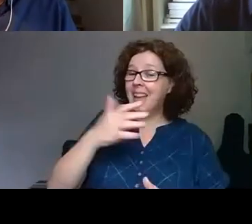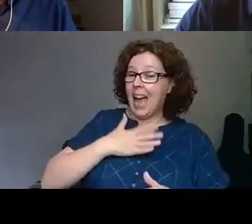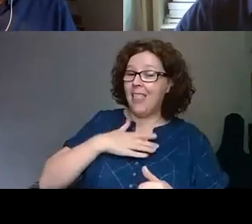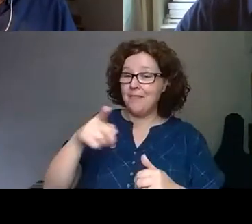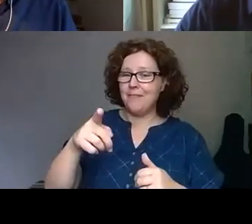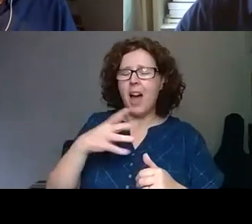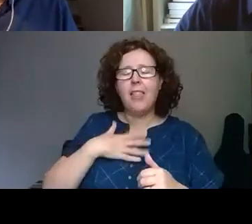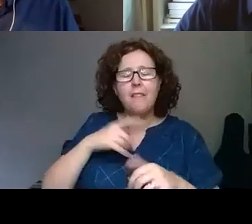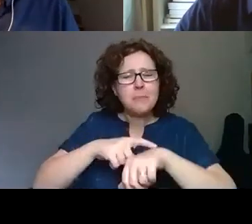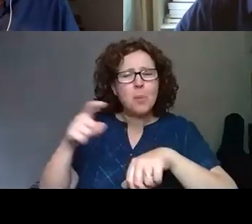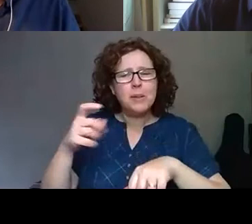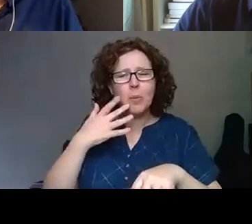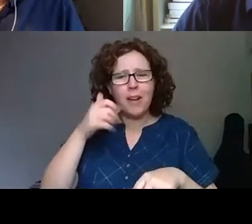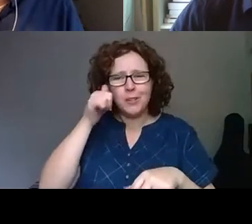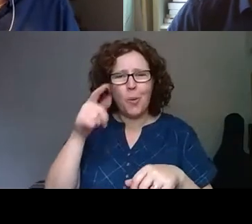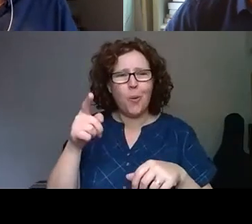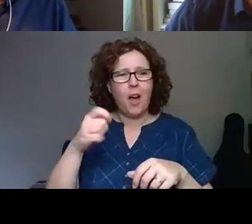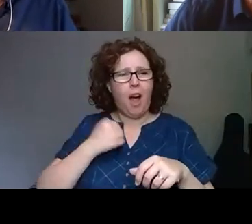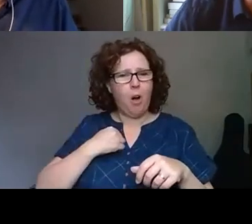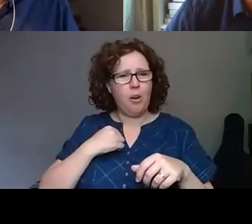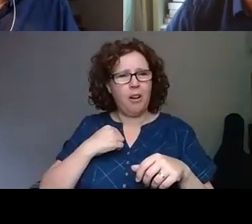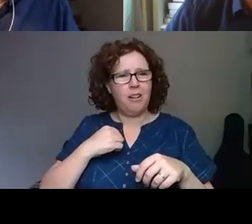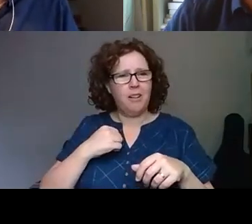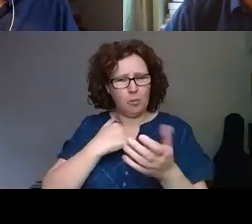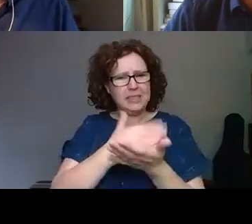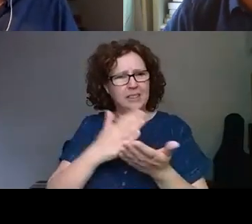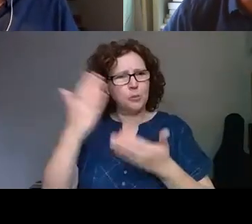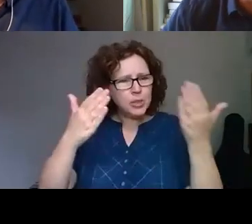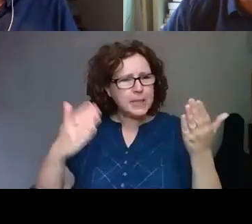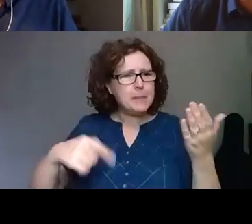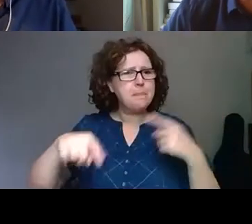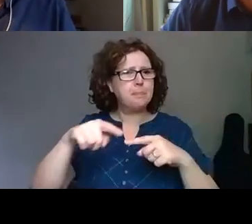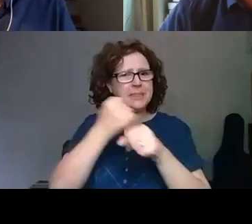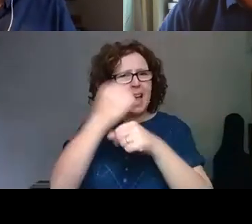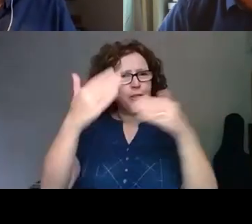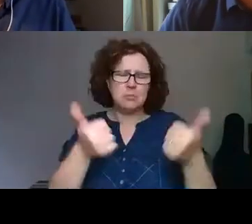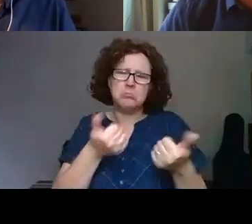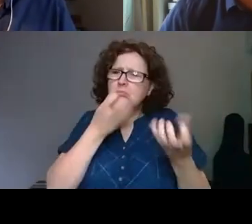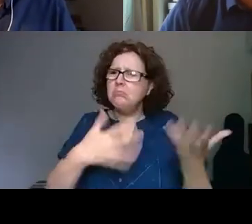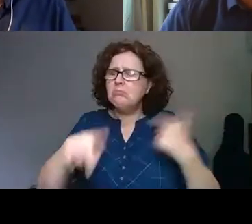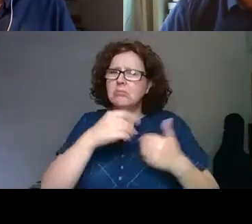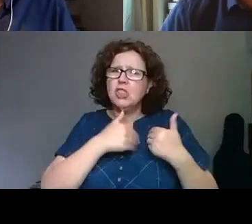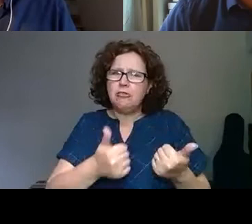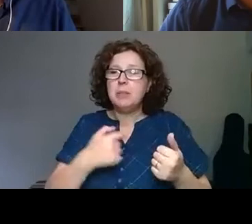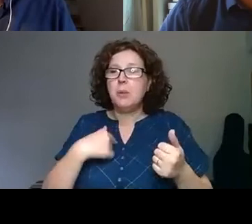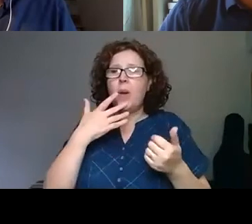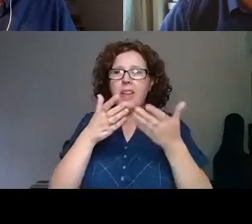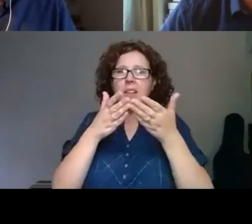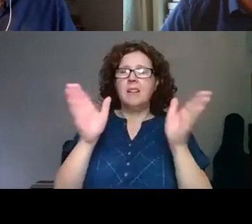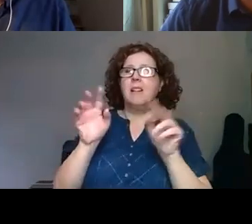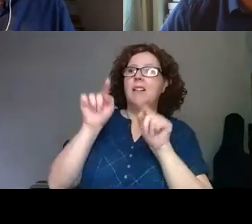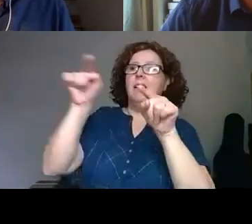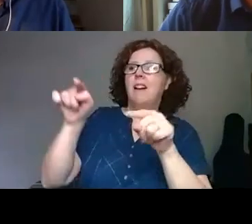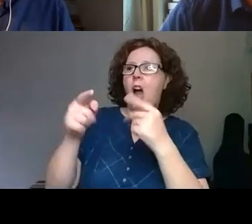you those moments where our sector, which is a very generous sector, which is a very open sector, looks out to other industries and can